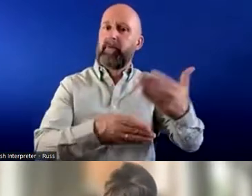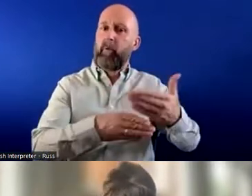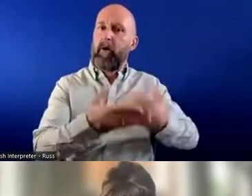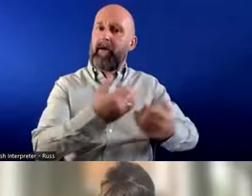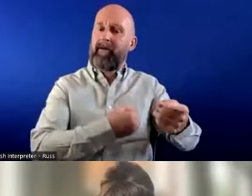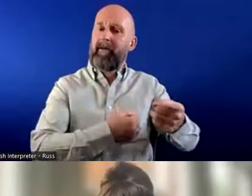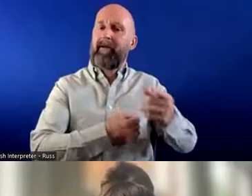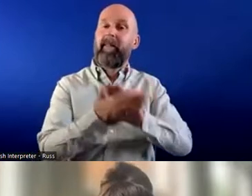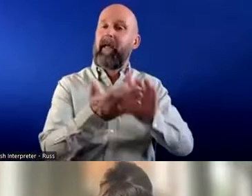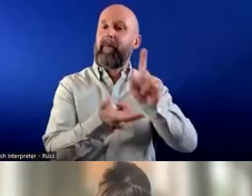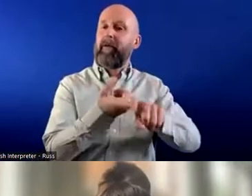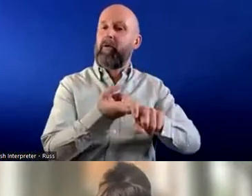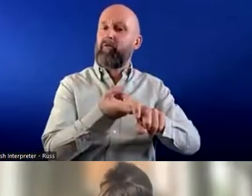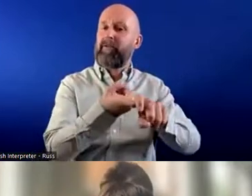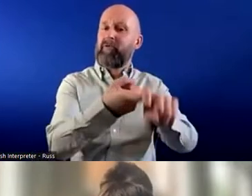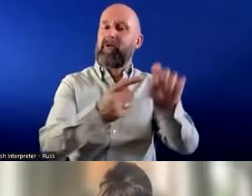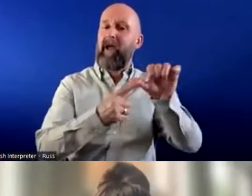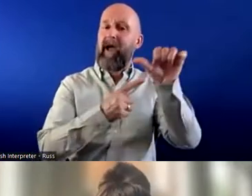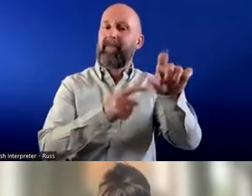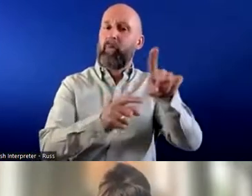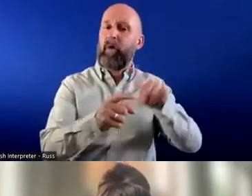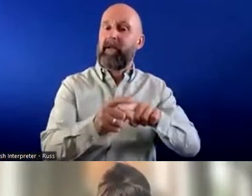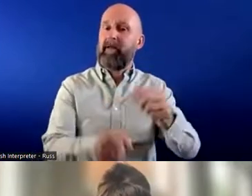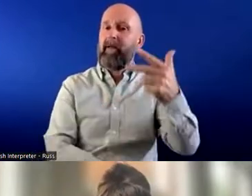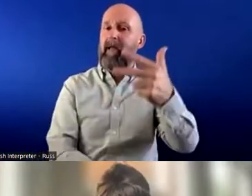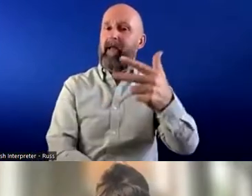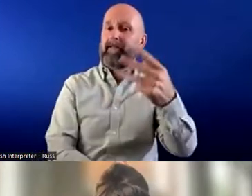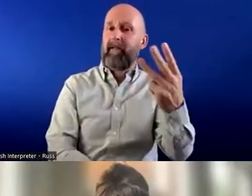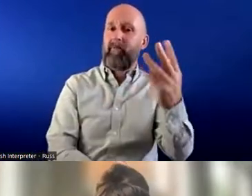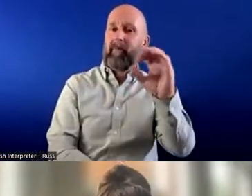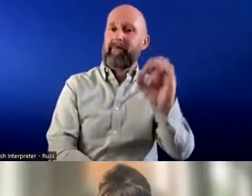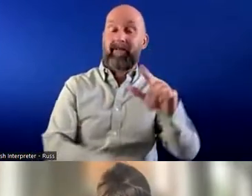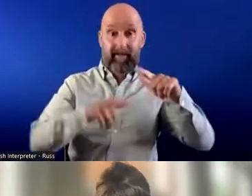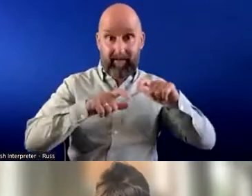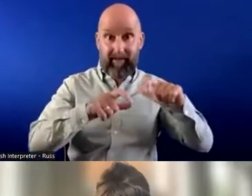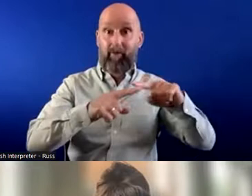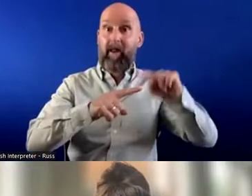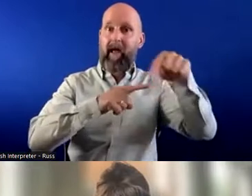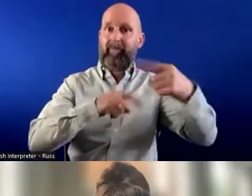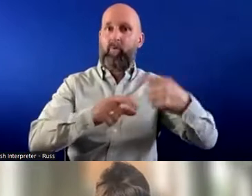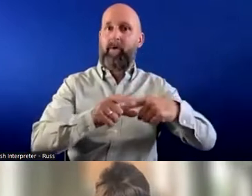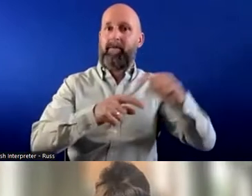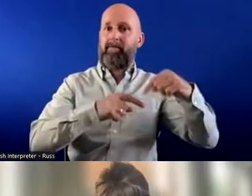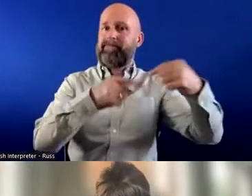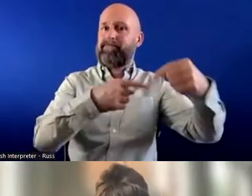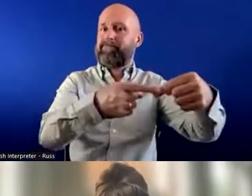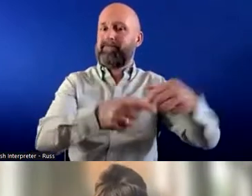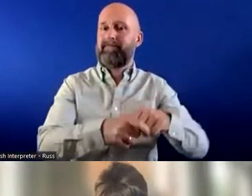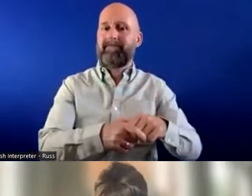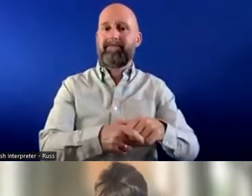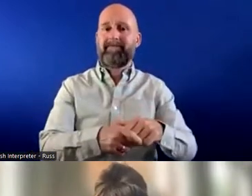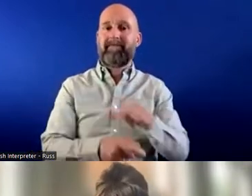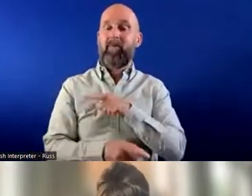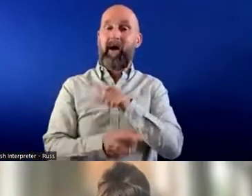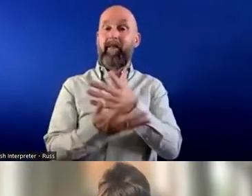employment, the retention rate after 12 months was 83%. So we need to start busting some of